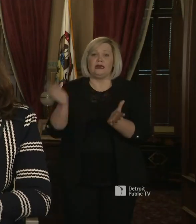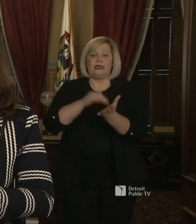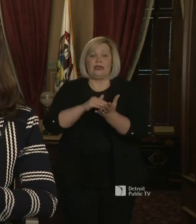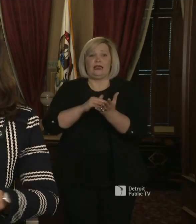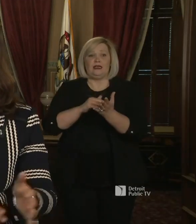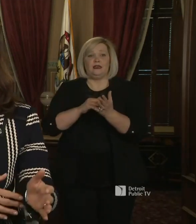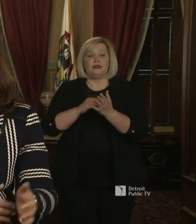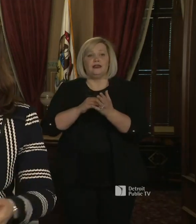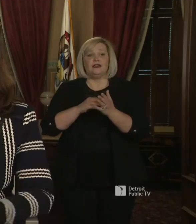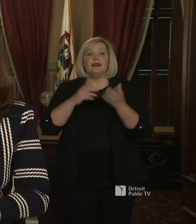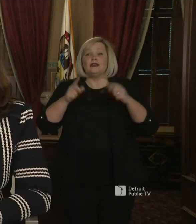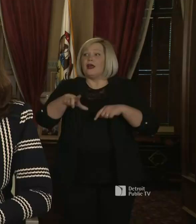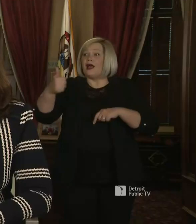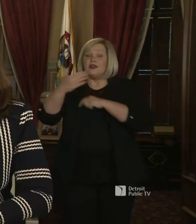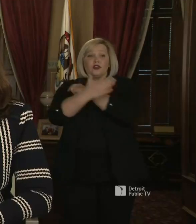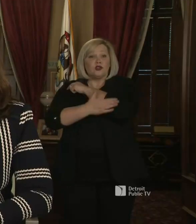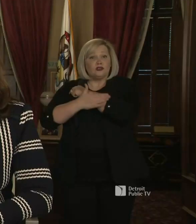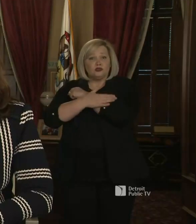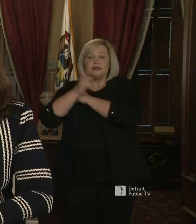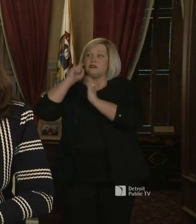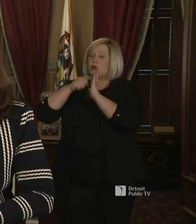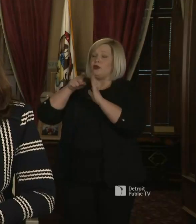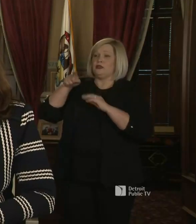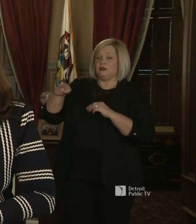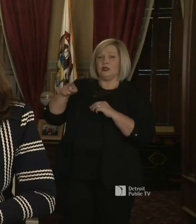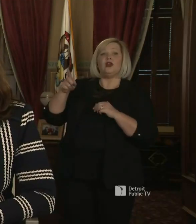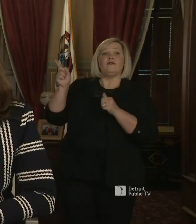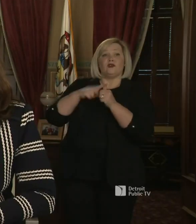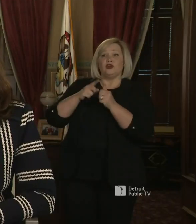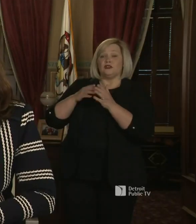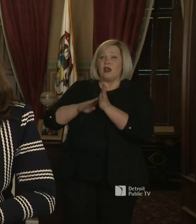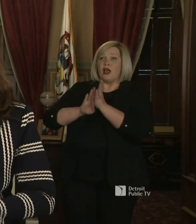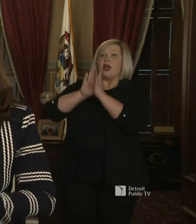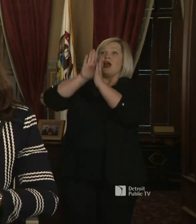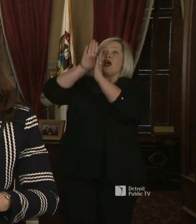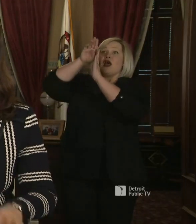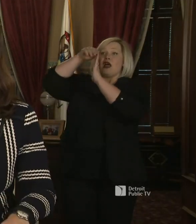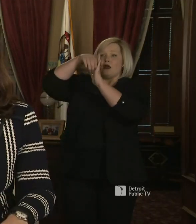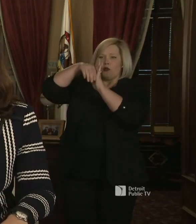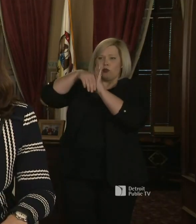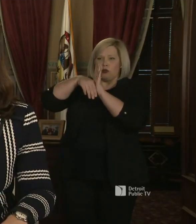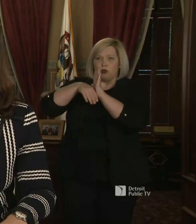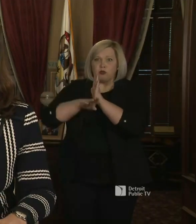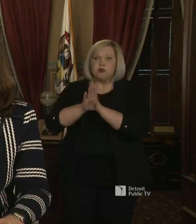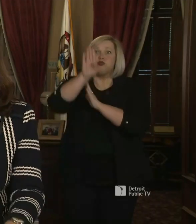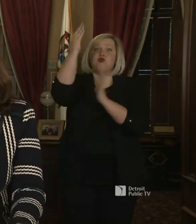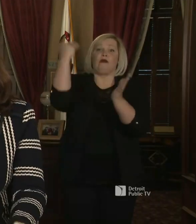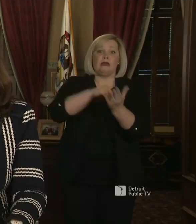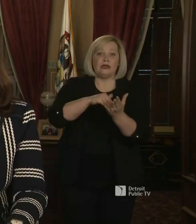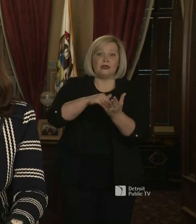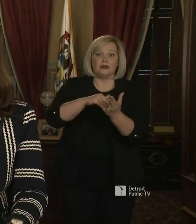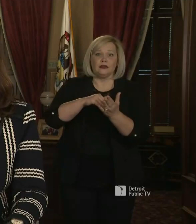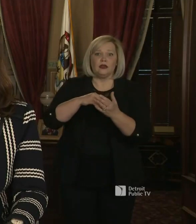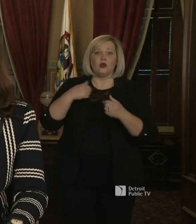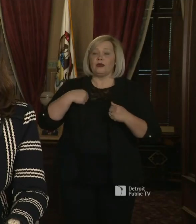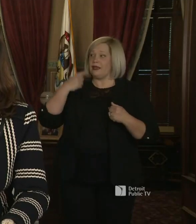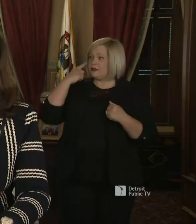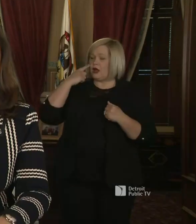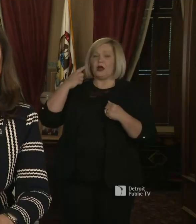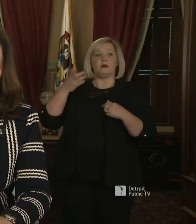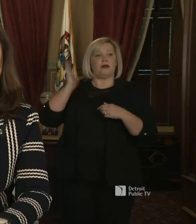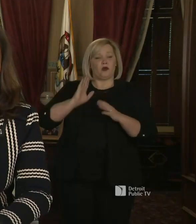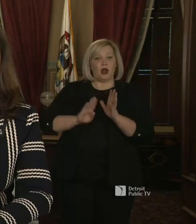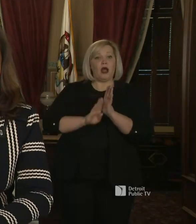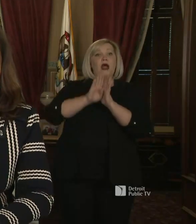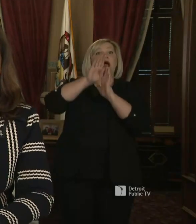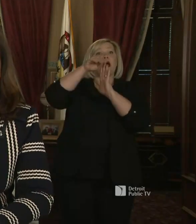there is a second wave of COVID-19. That would be devastating if we think we've come out of the woods. We went back to life as normal